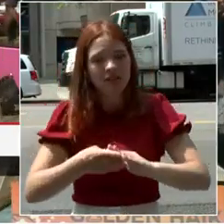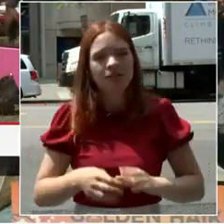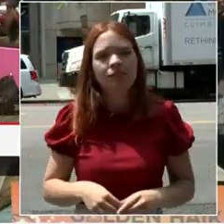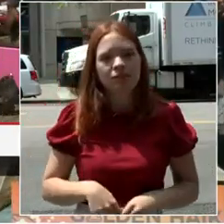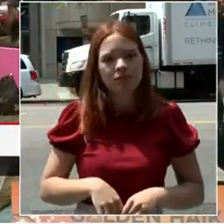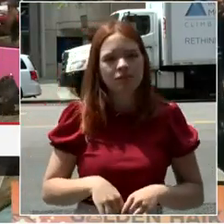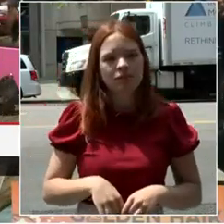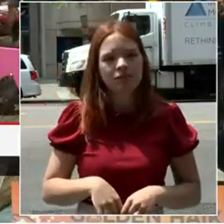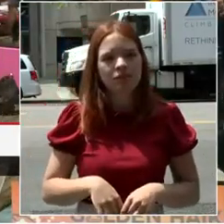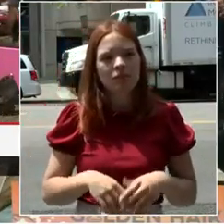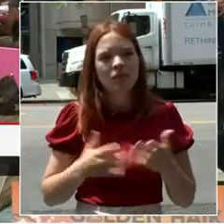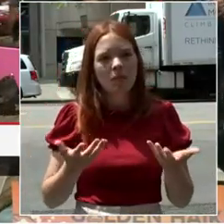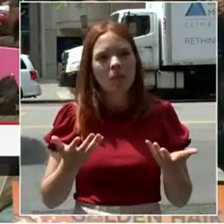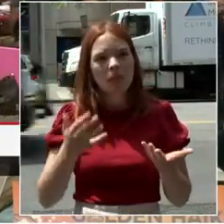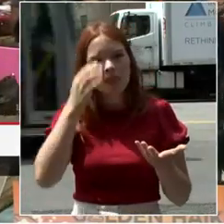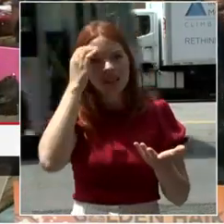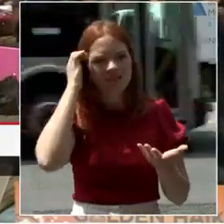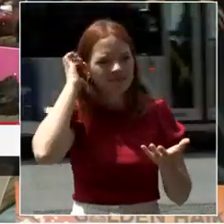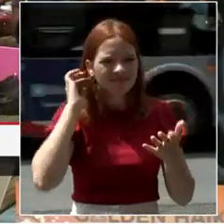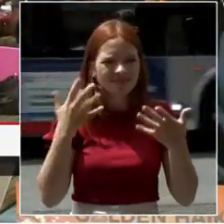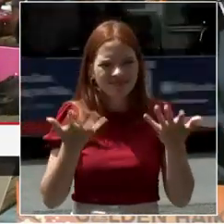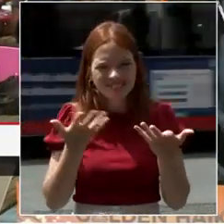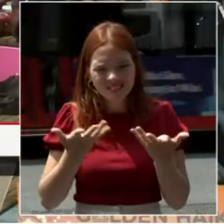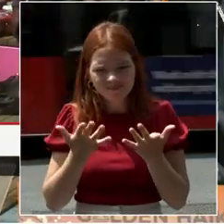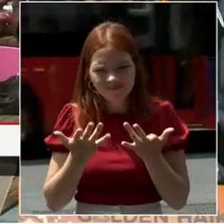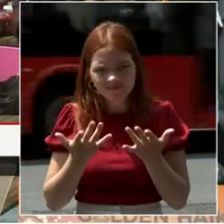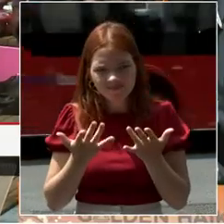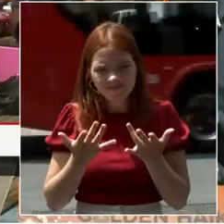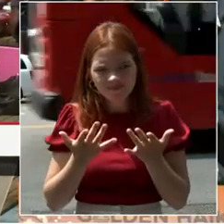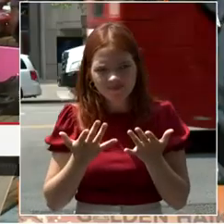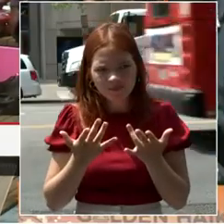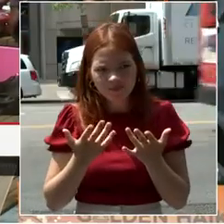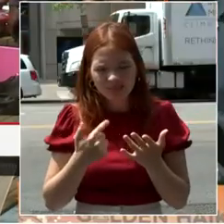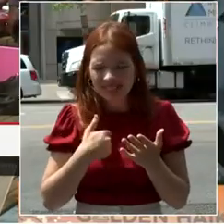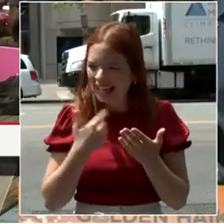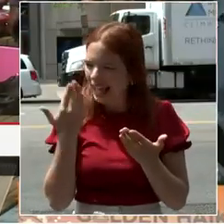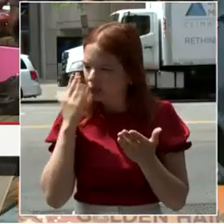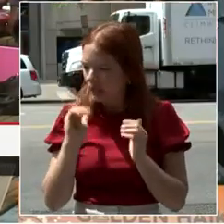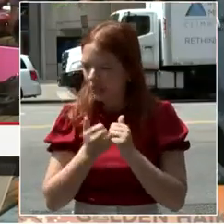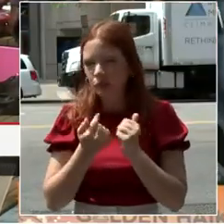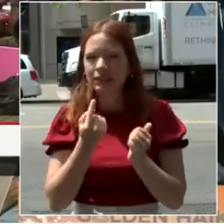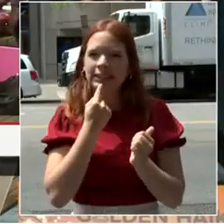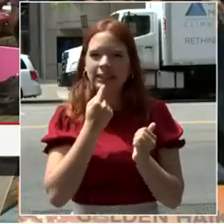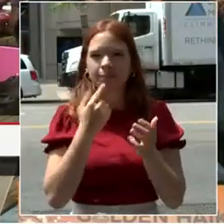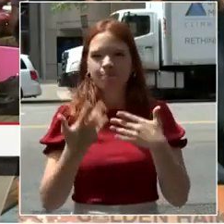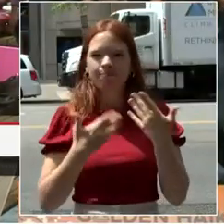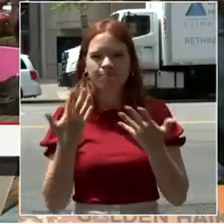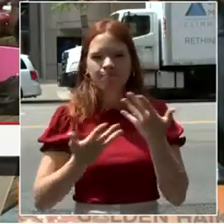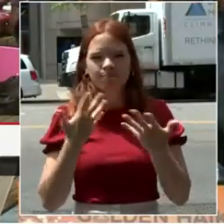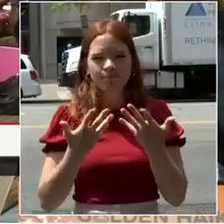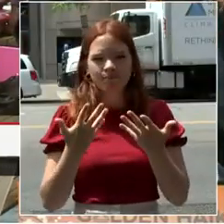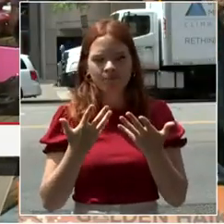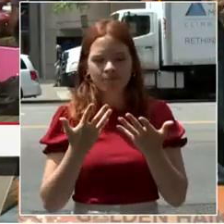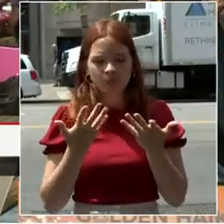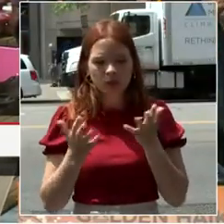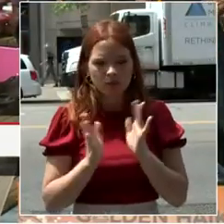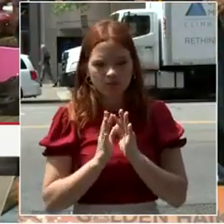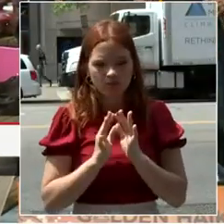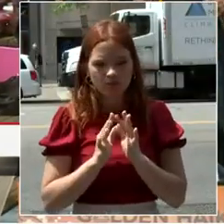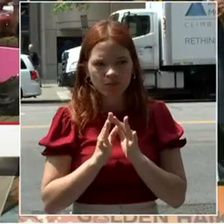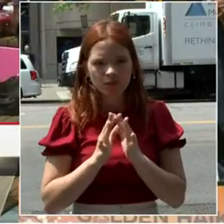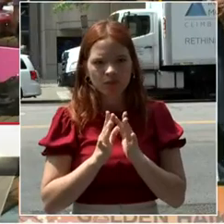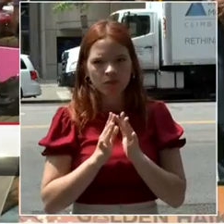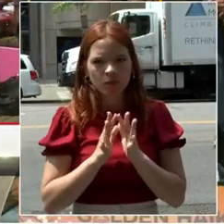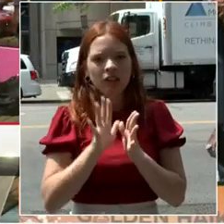say, maybe I need to figure out how to say it better. But we need to make sure that every neighborhood in D.C. has a